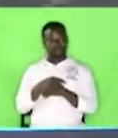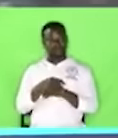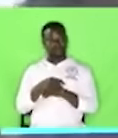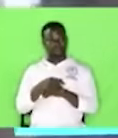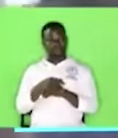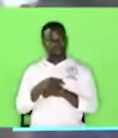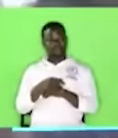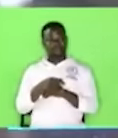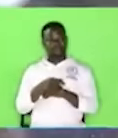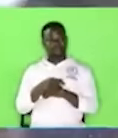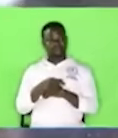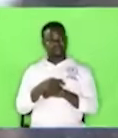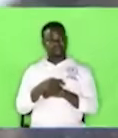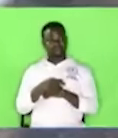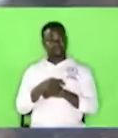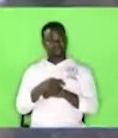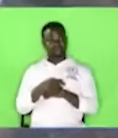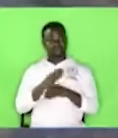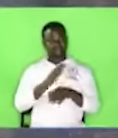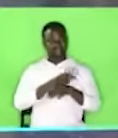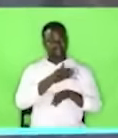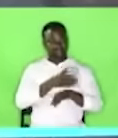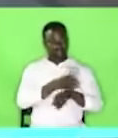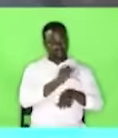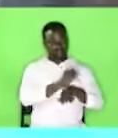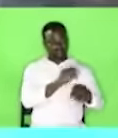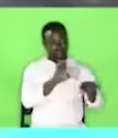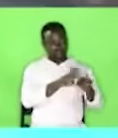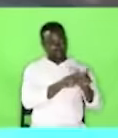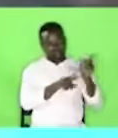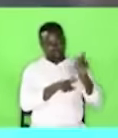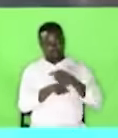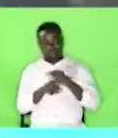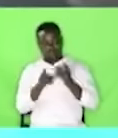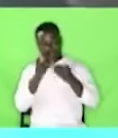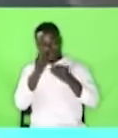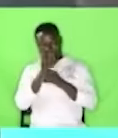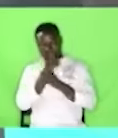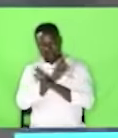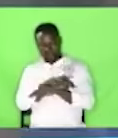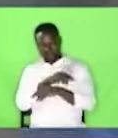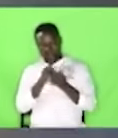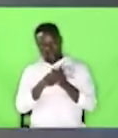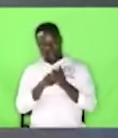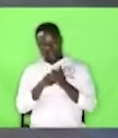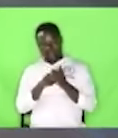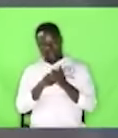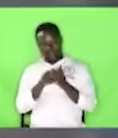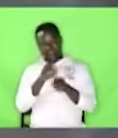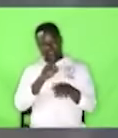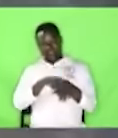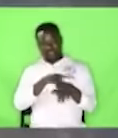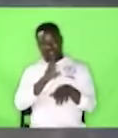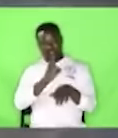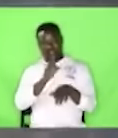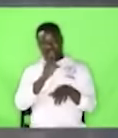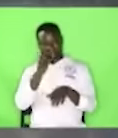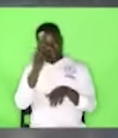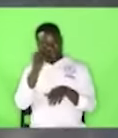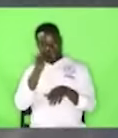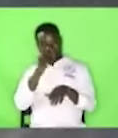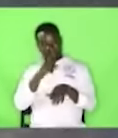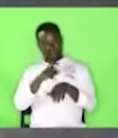right after coming from work I decided to rest a while seven o'clock I was asleep by nine